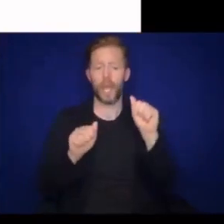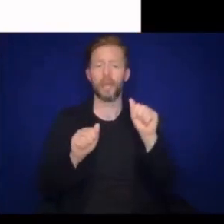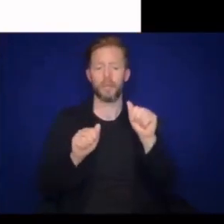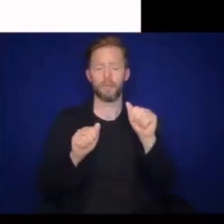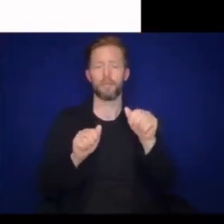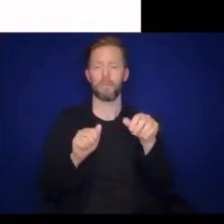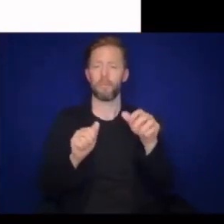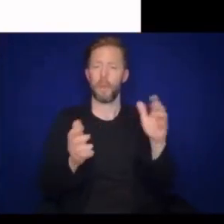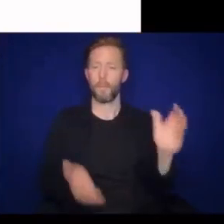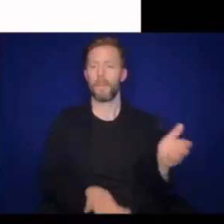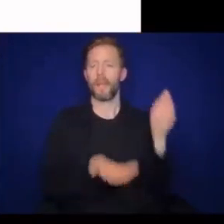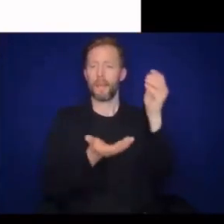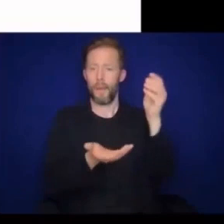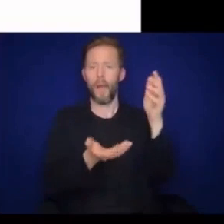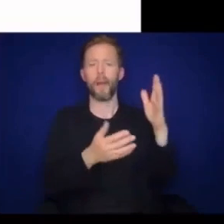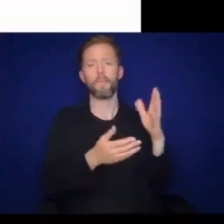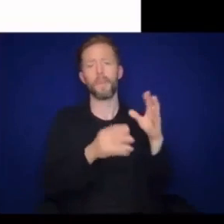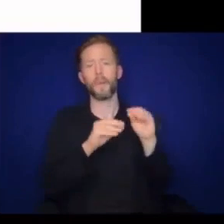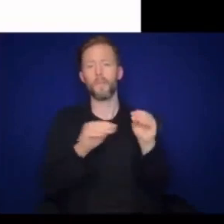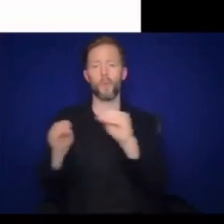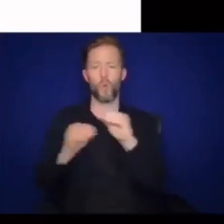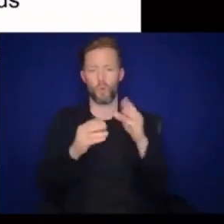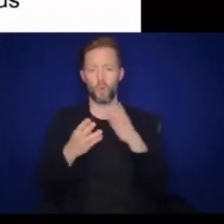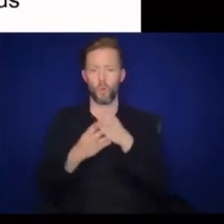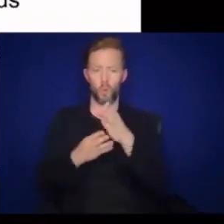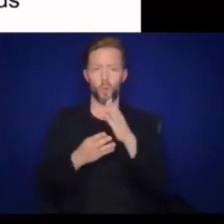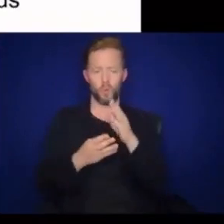can pick them up or move them through the space.